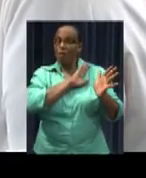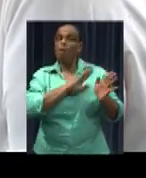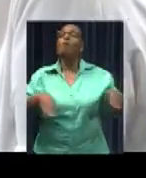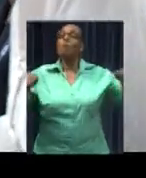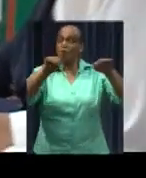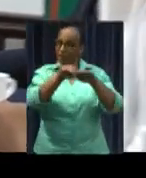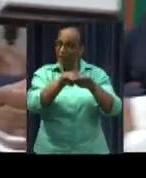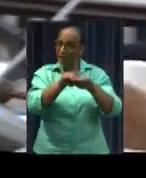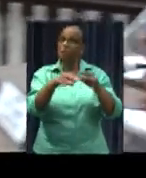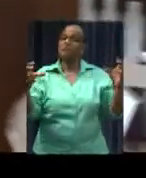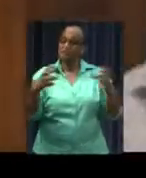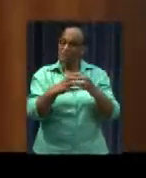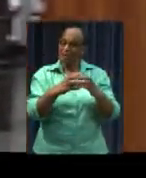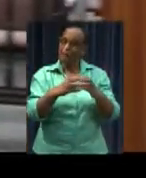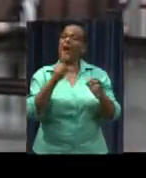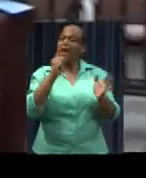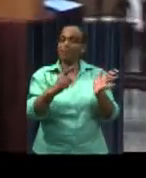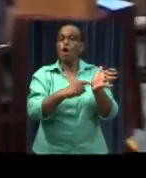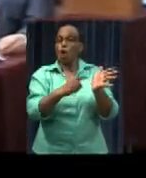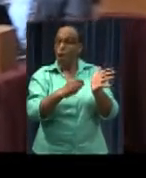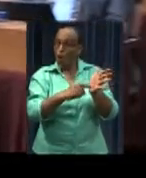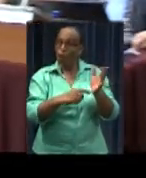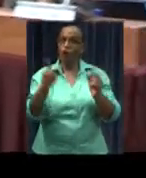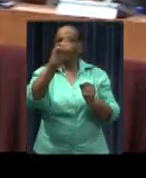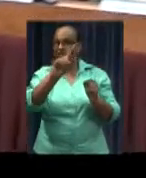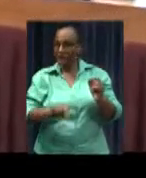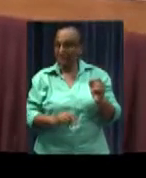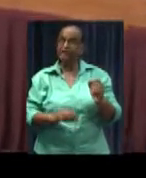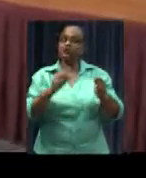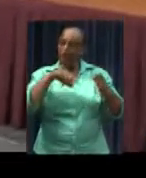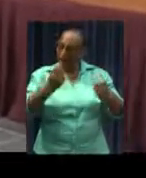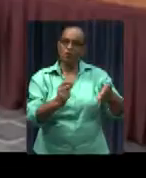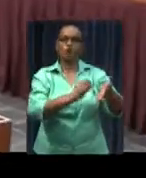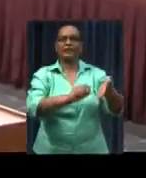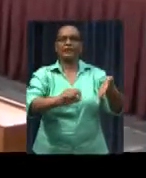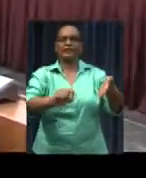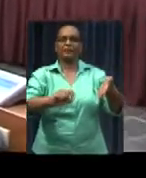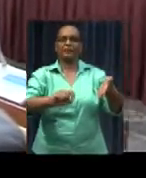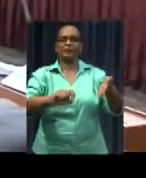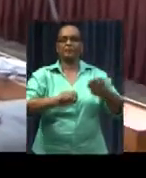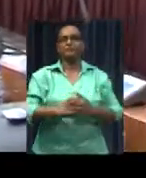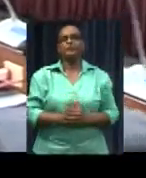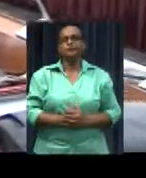to enter into agreements and make use of electronic signatures.